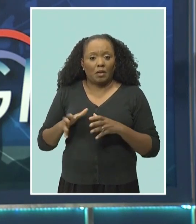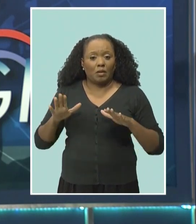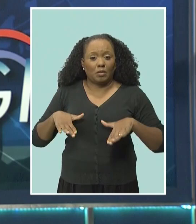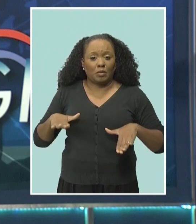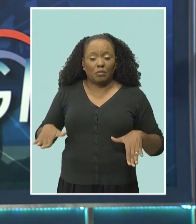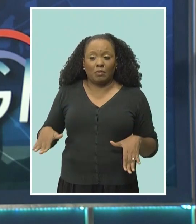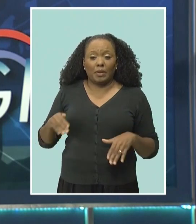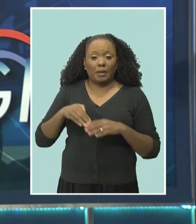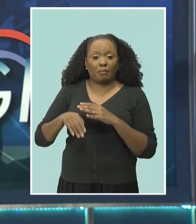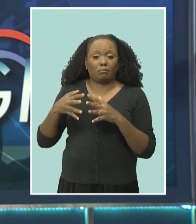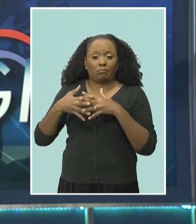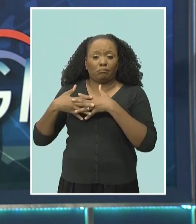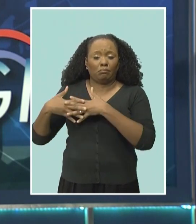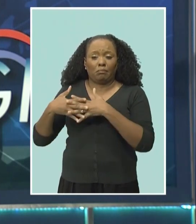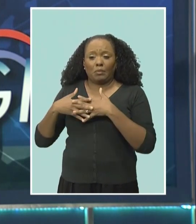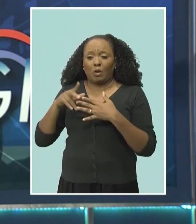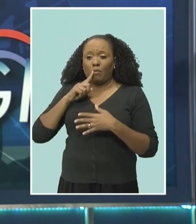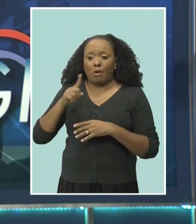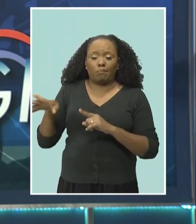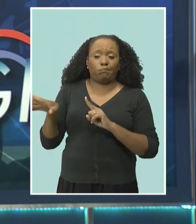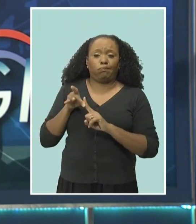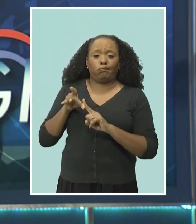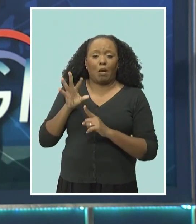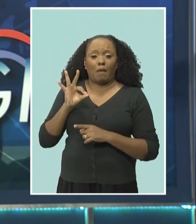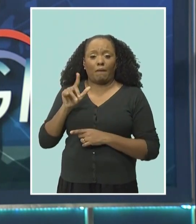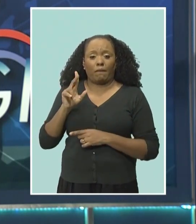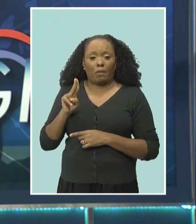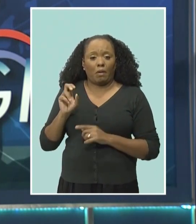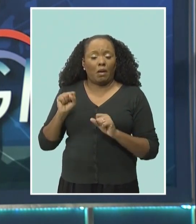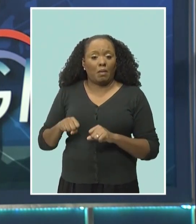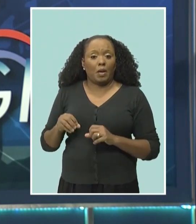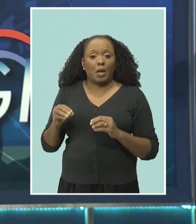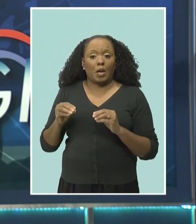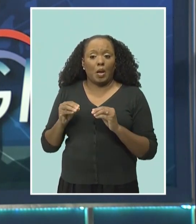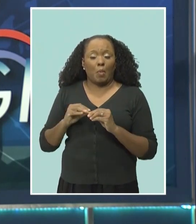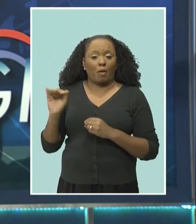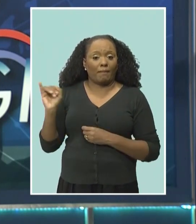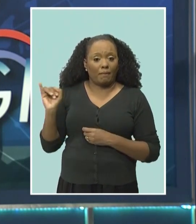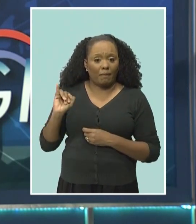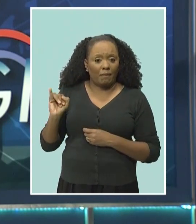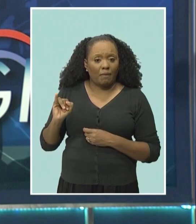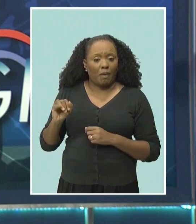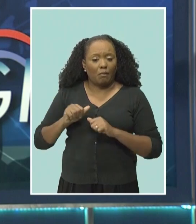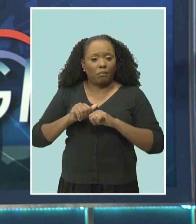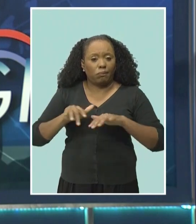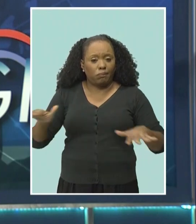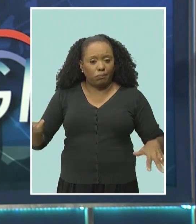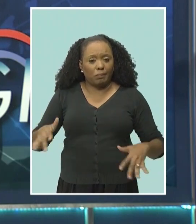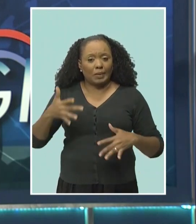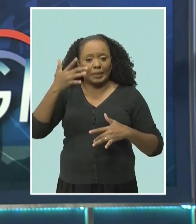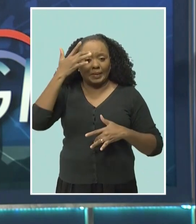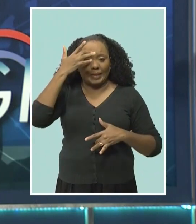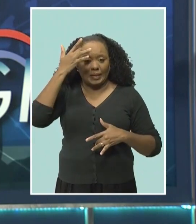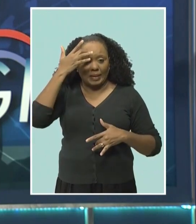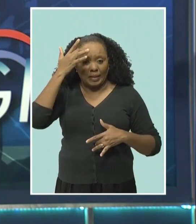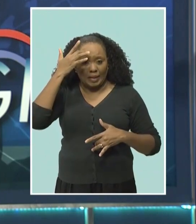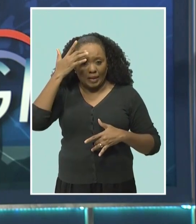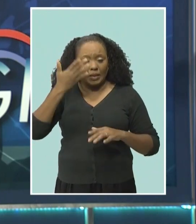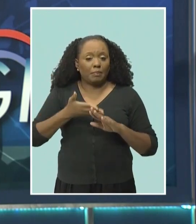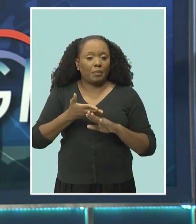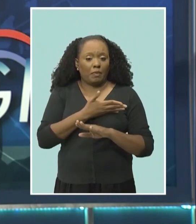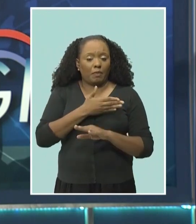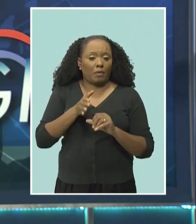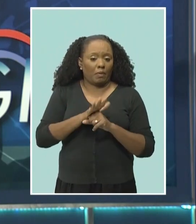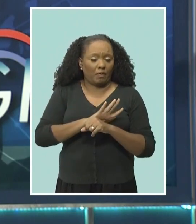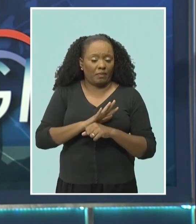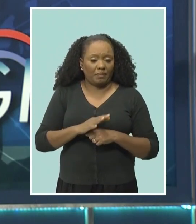the USA, and Dr. Cave explains why it could be more infectious and cause more sickness here in Barbados this time around than it did pre